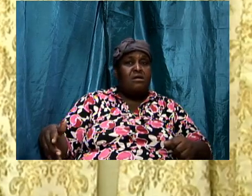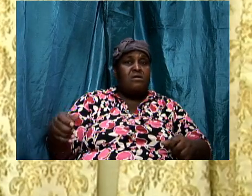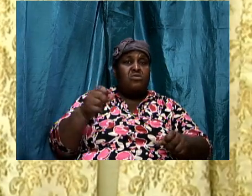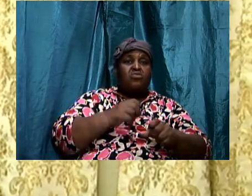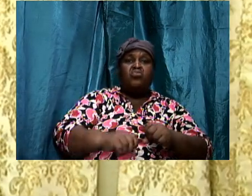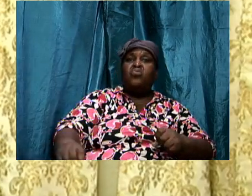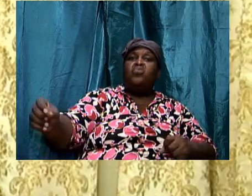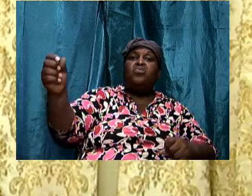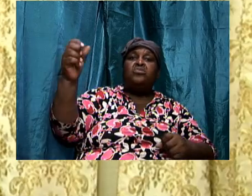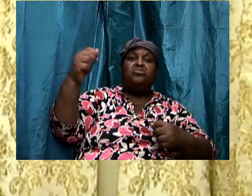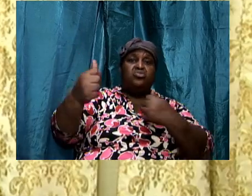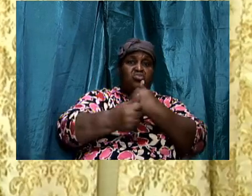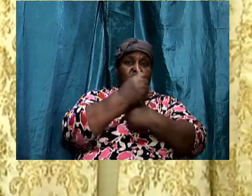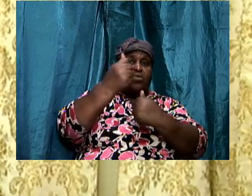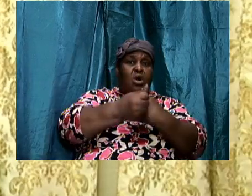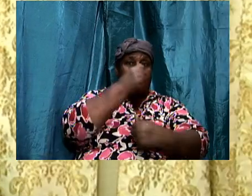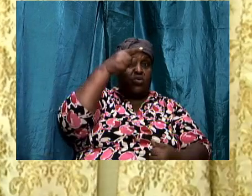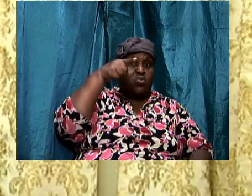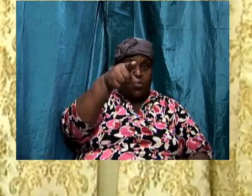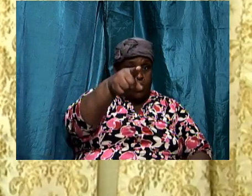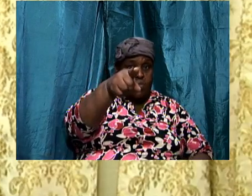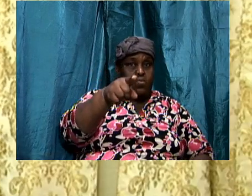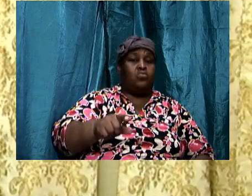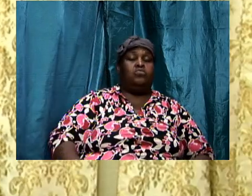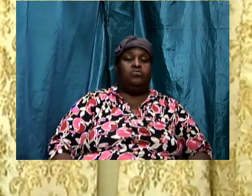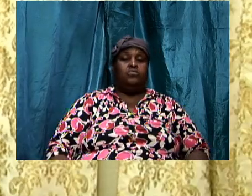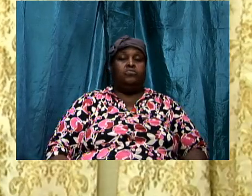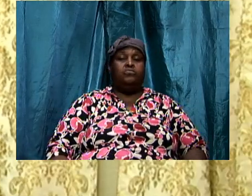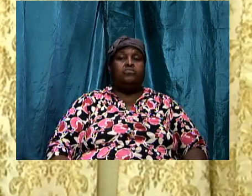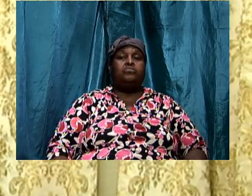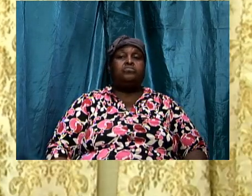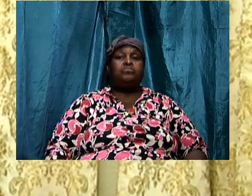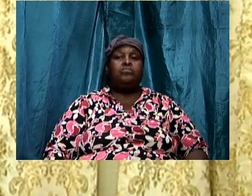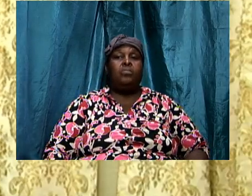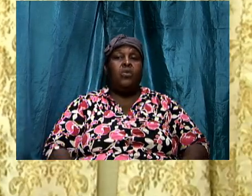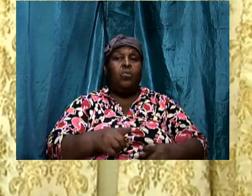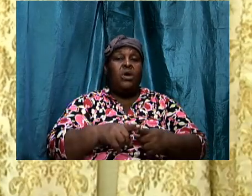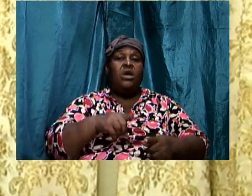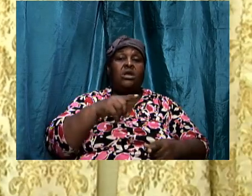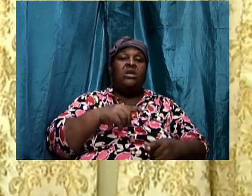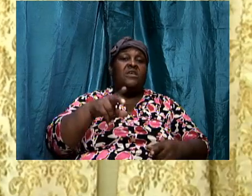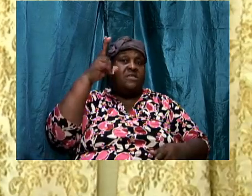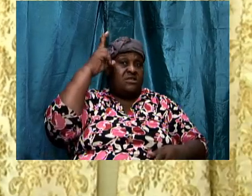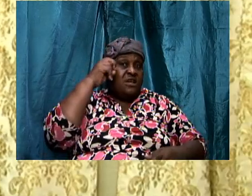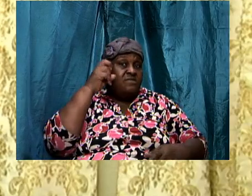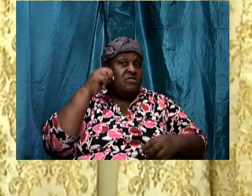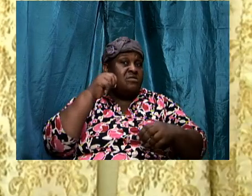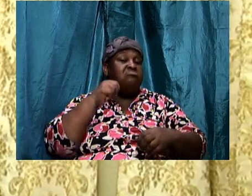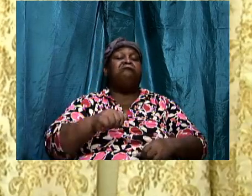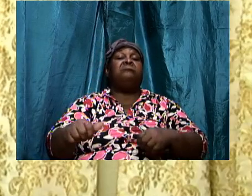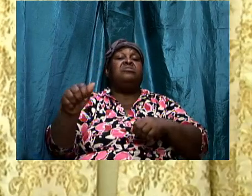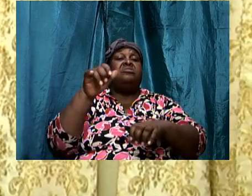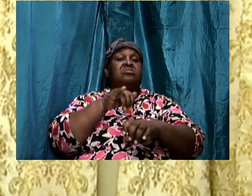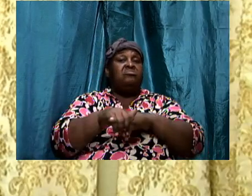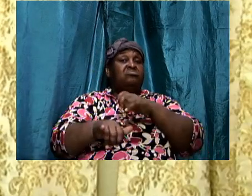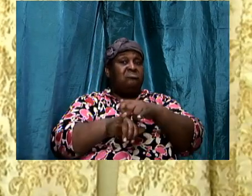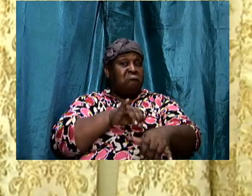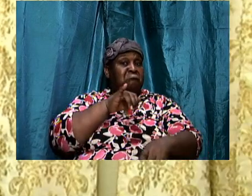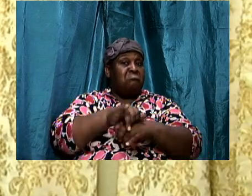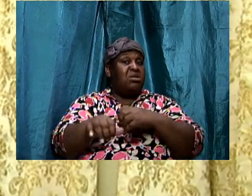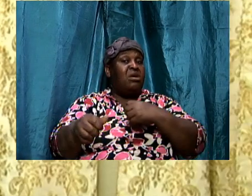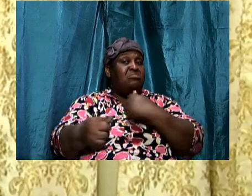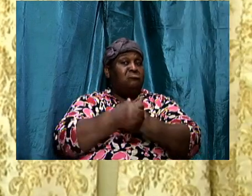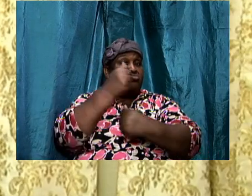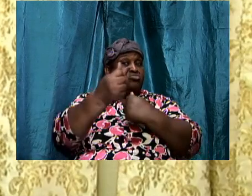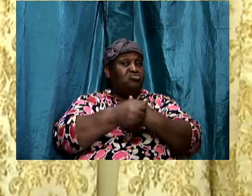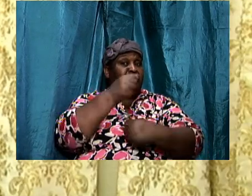kill you he will kill you after he messes up your mind and cause you and I to to